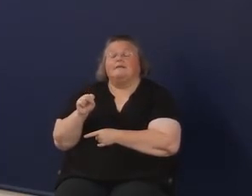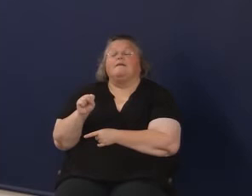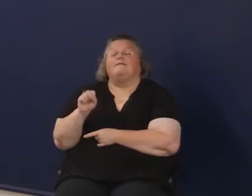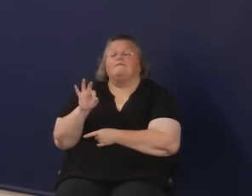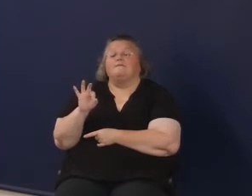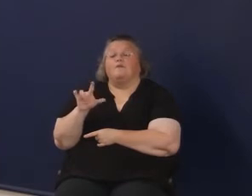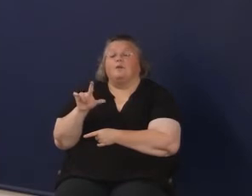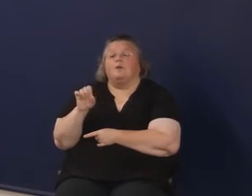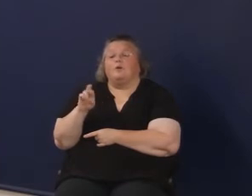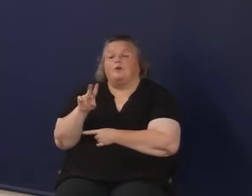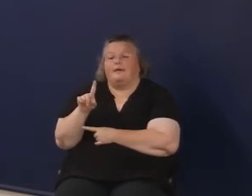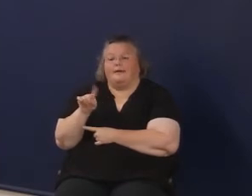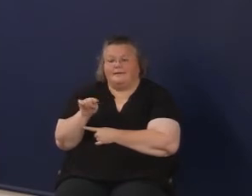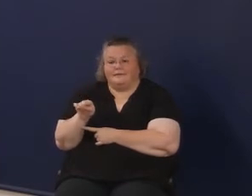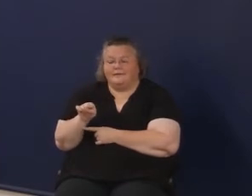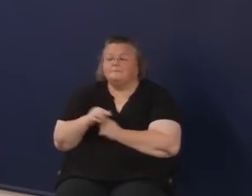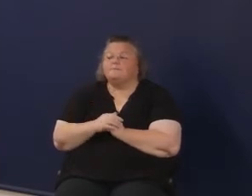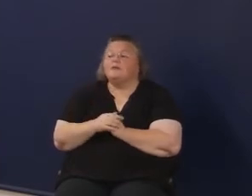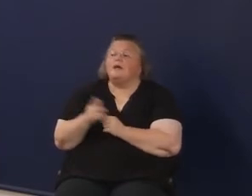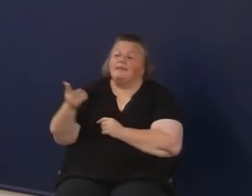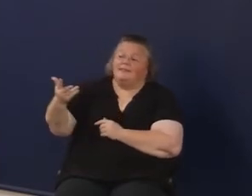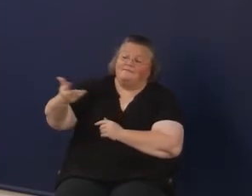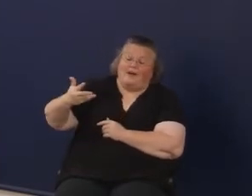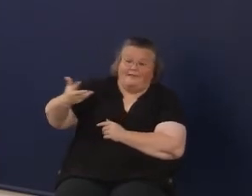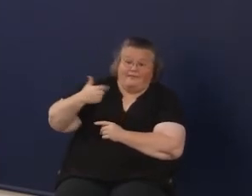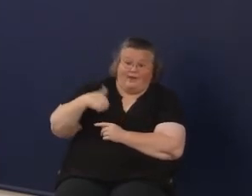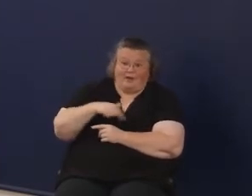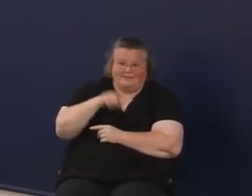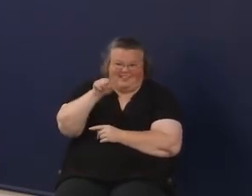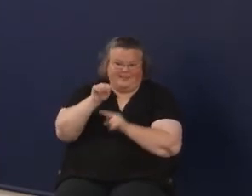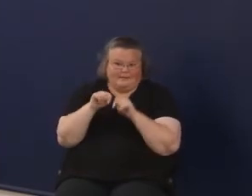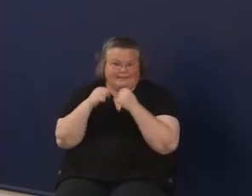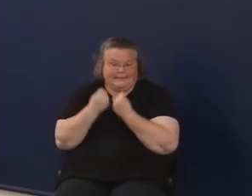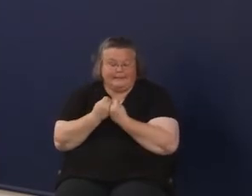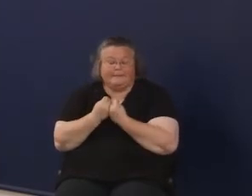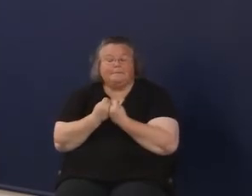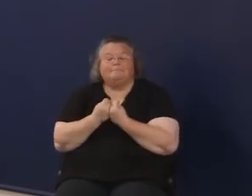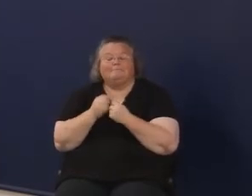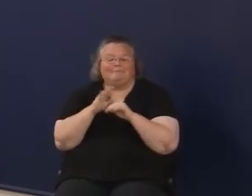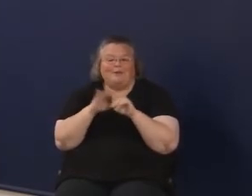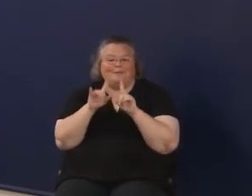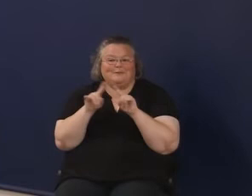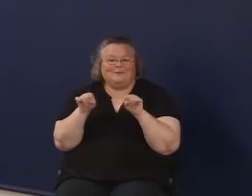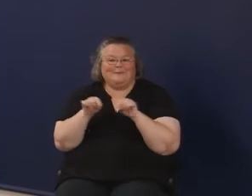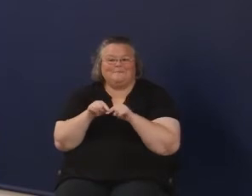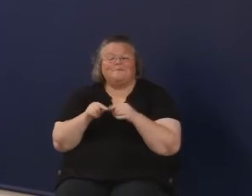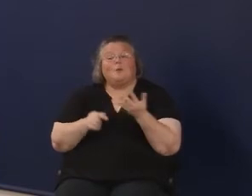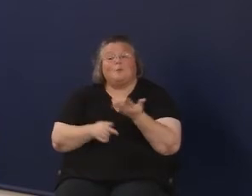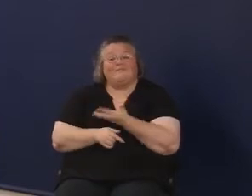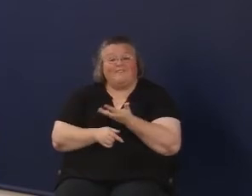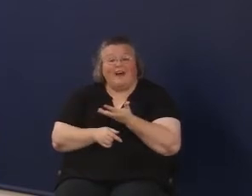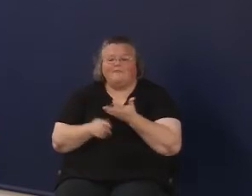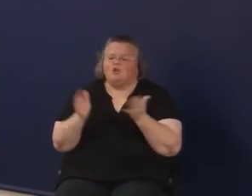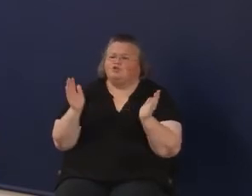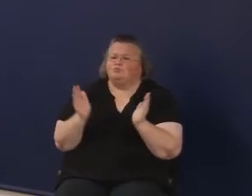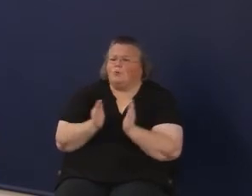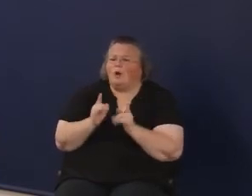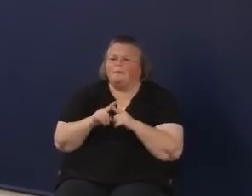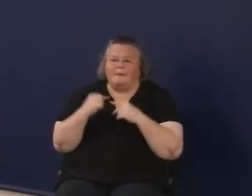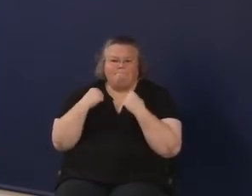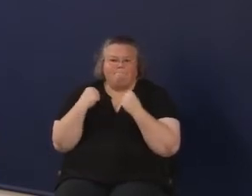And us five together. There's our team up there on the screen. We're five small but mighty